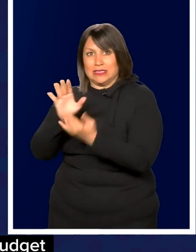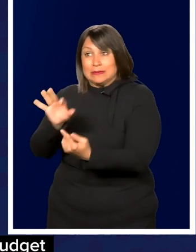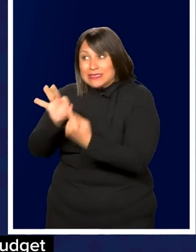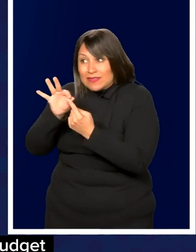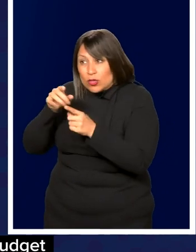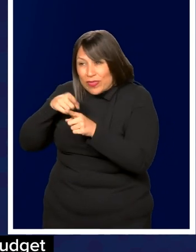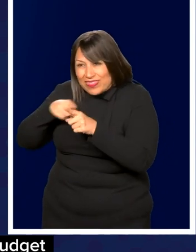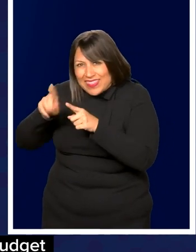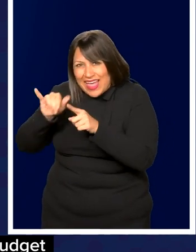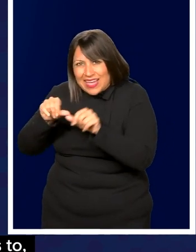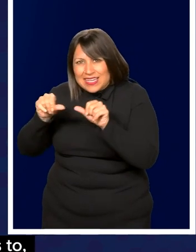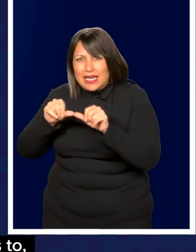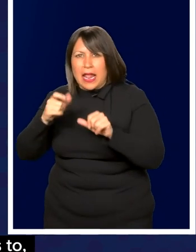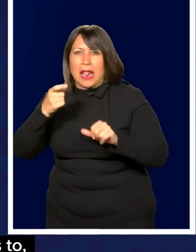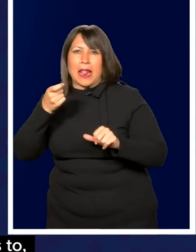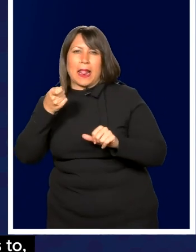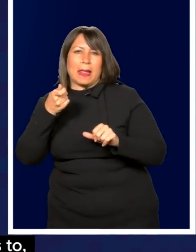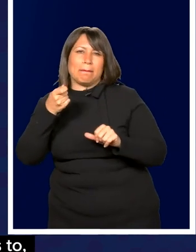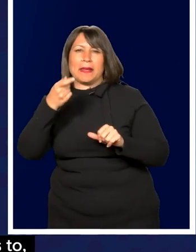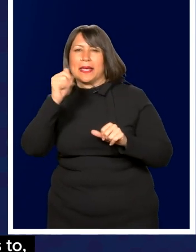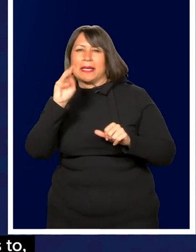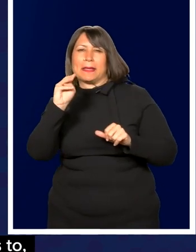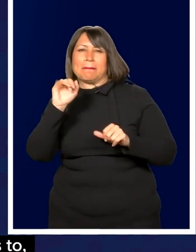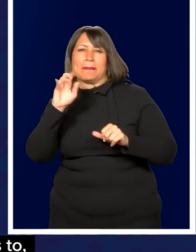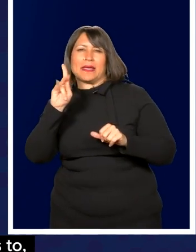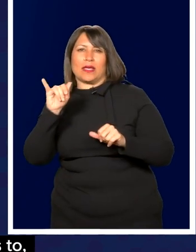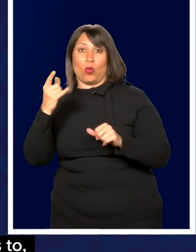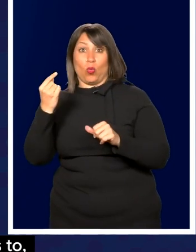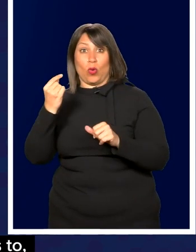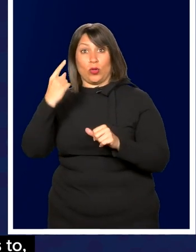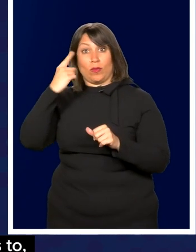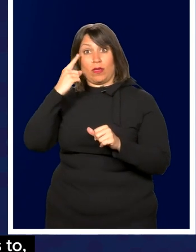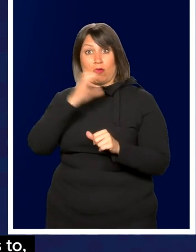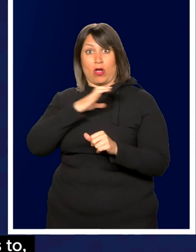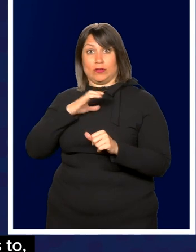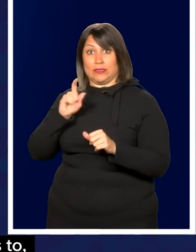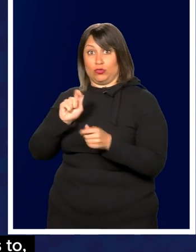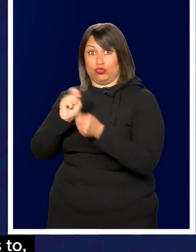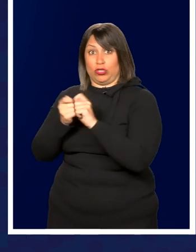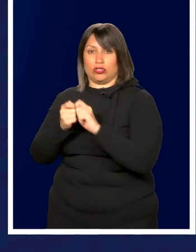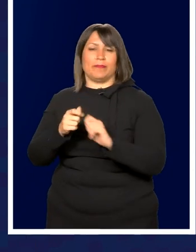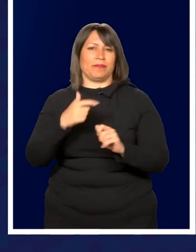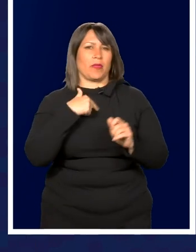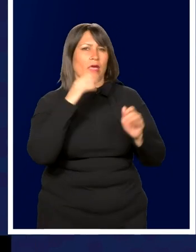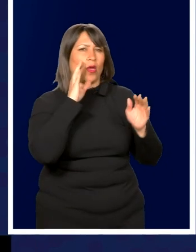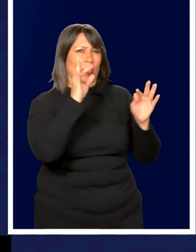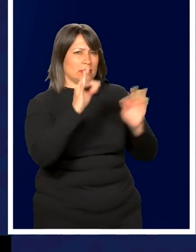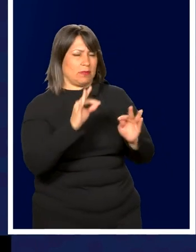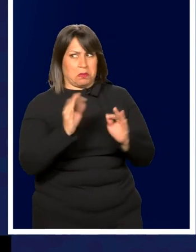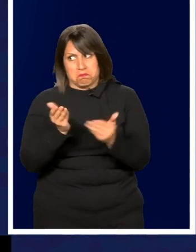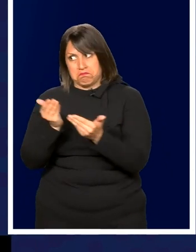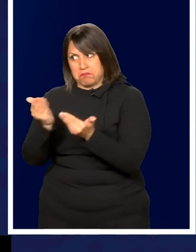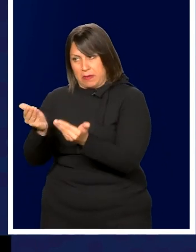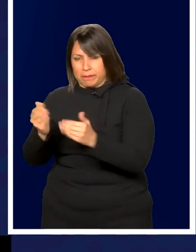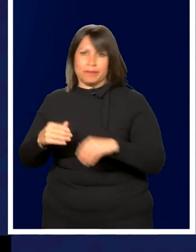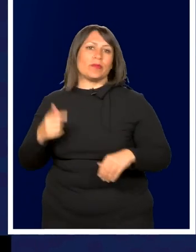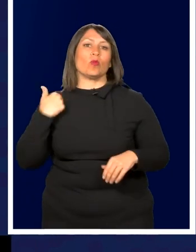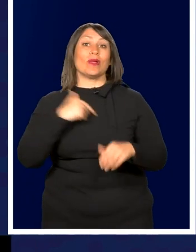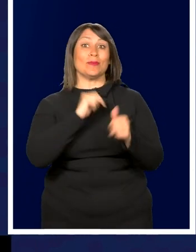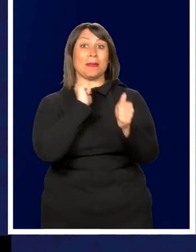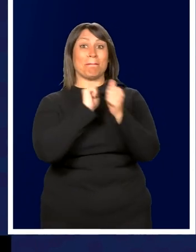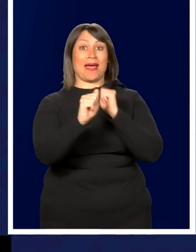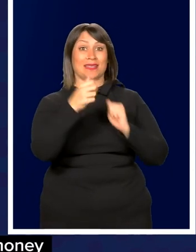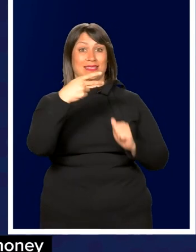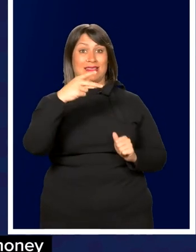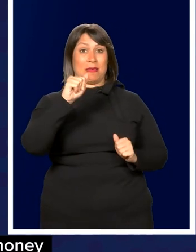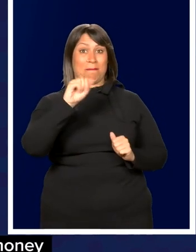in this space. A little gimmicky. What do you think needs, Congress needs to change me explain that. Yeah. So when we passed